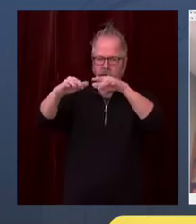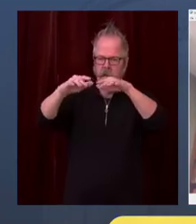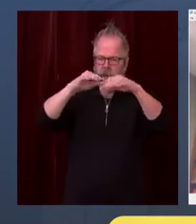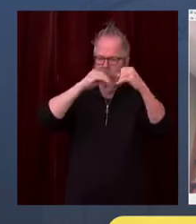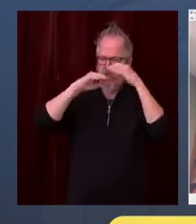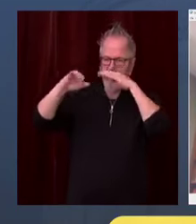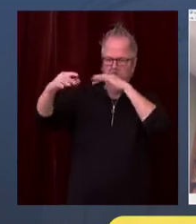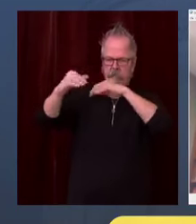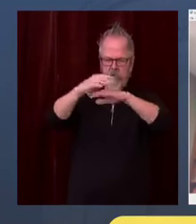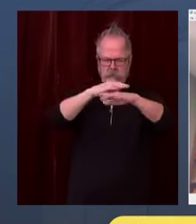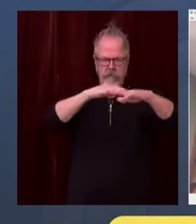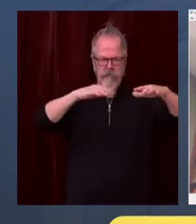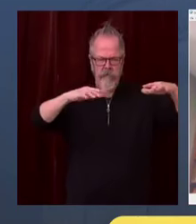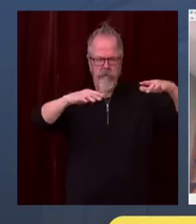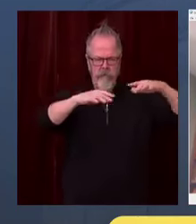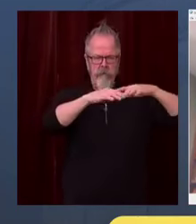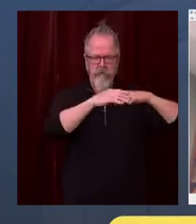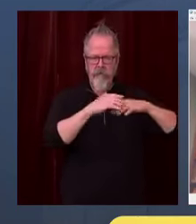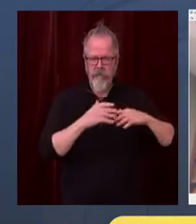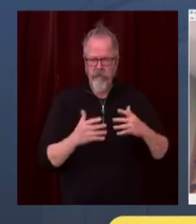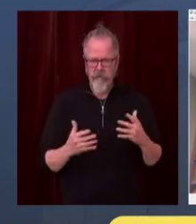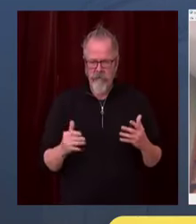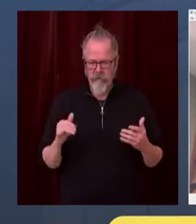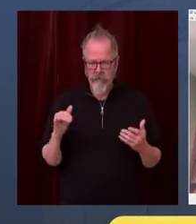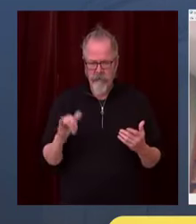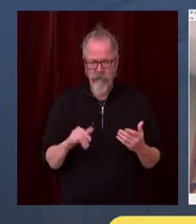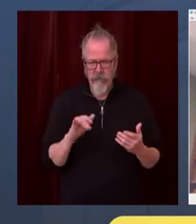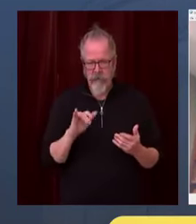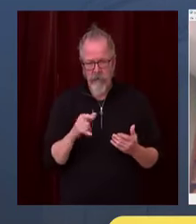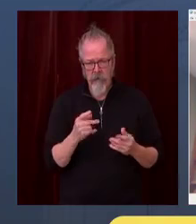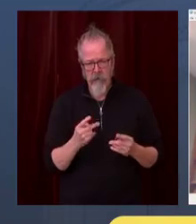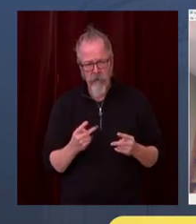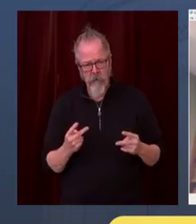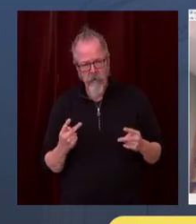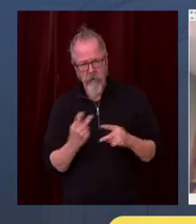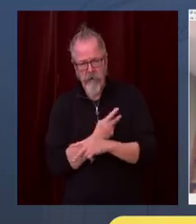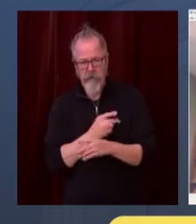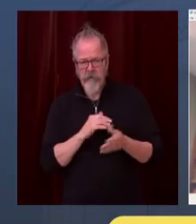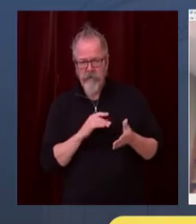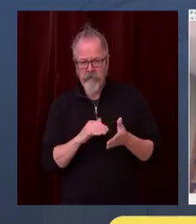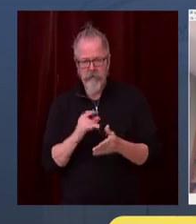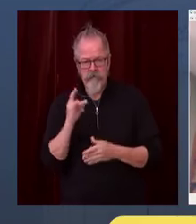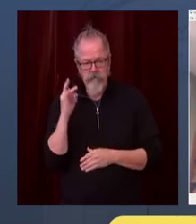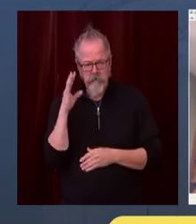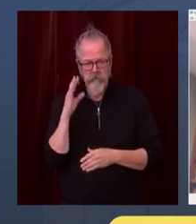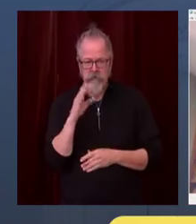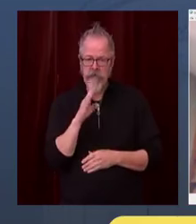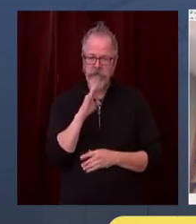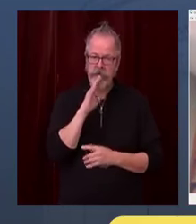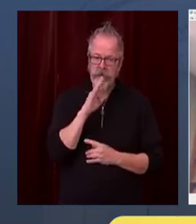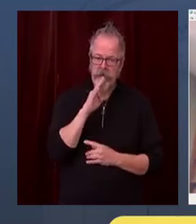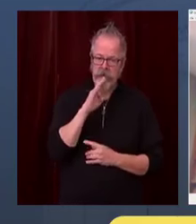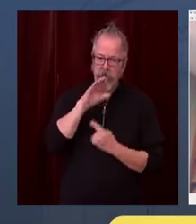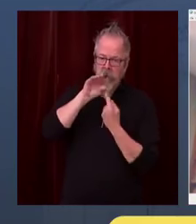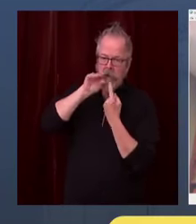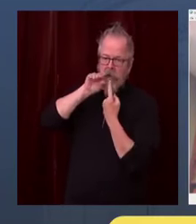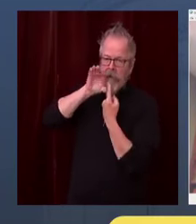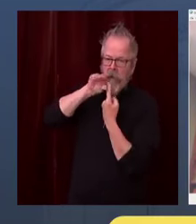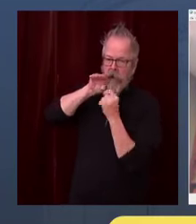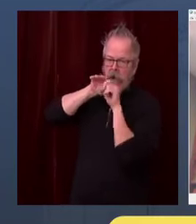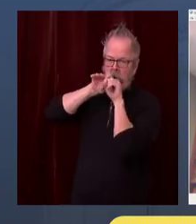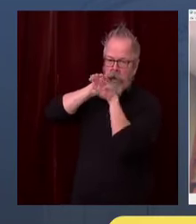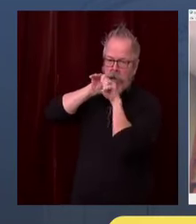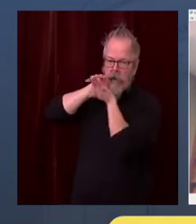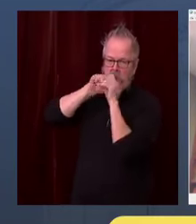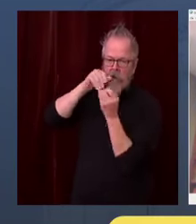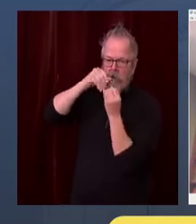restaurants, and in fitness classes. Many of the measures the governor is taking today are intended to reduce opportunities